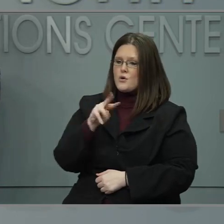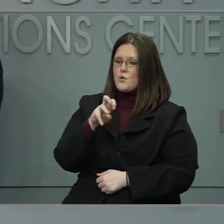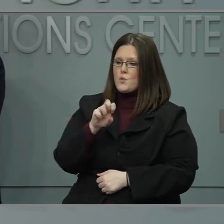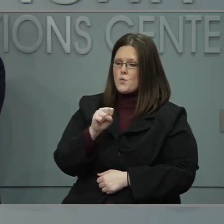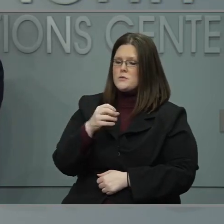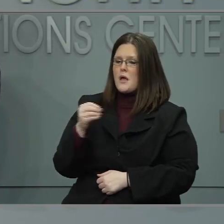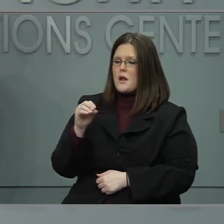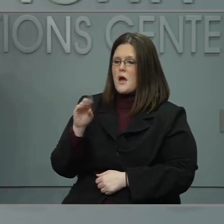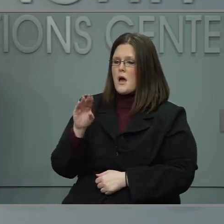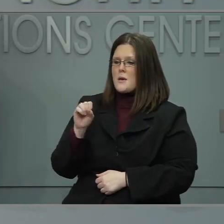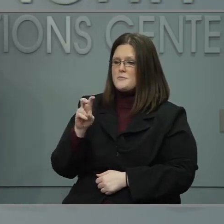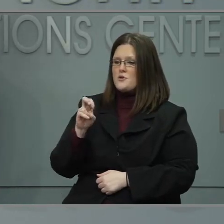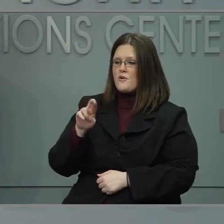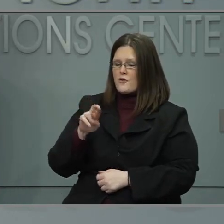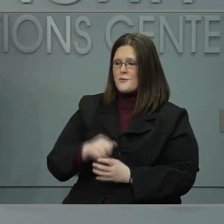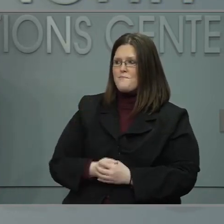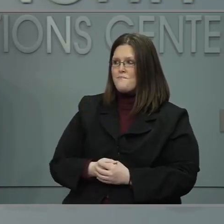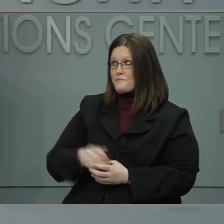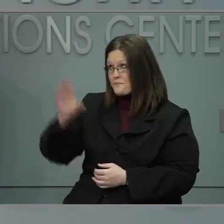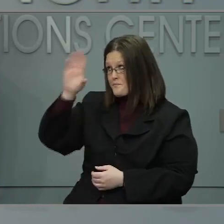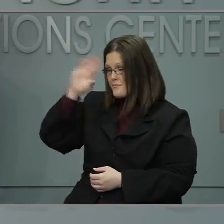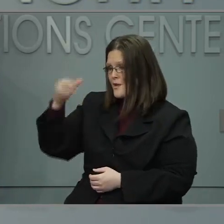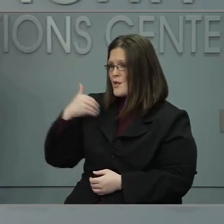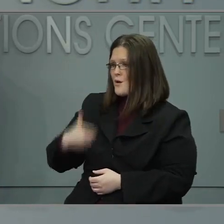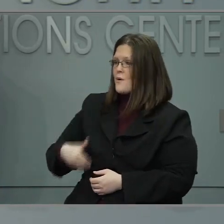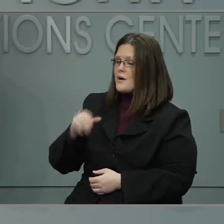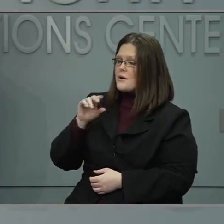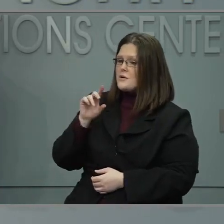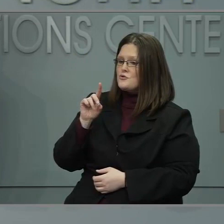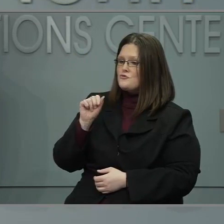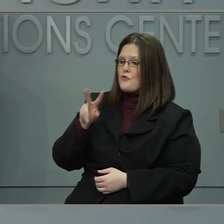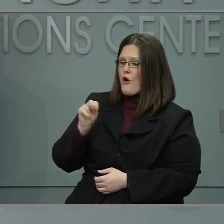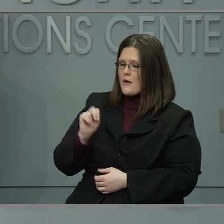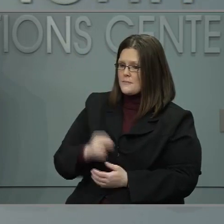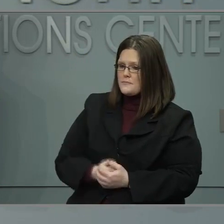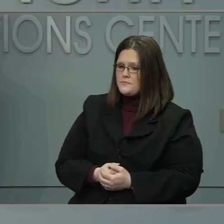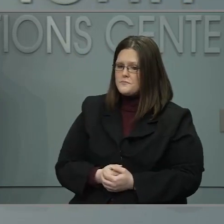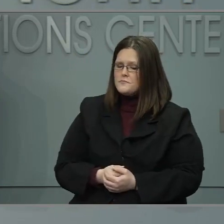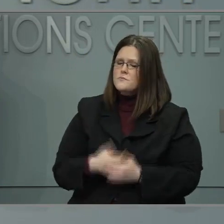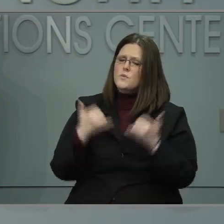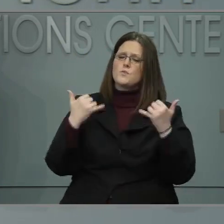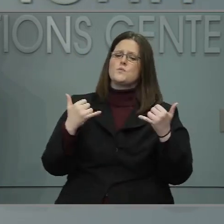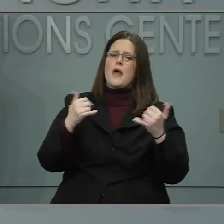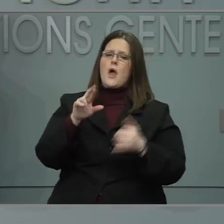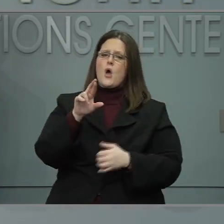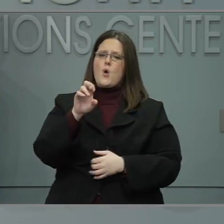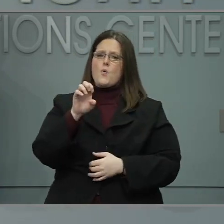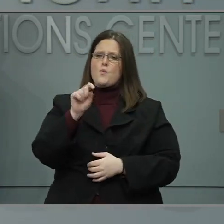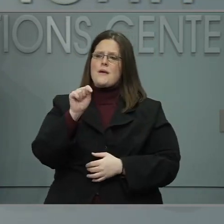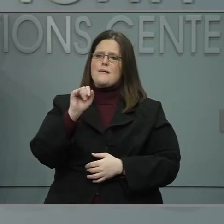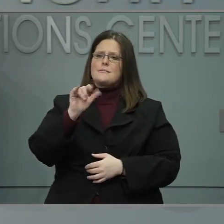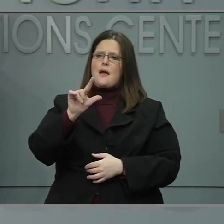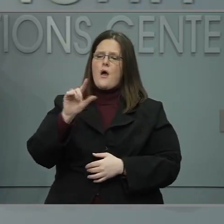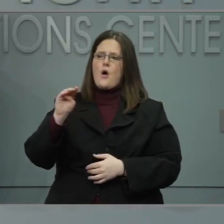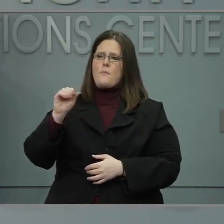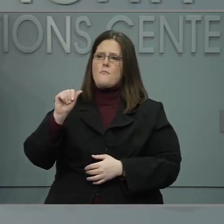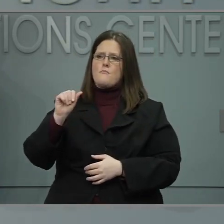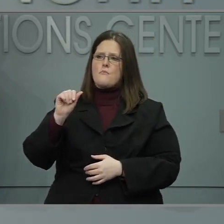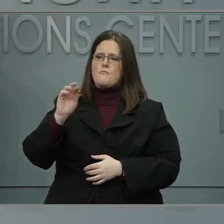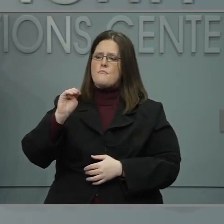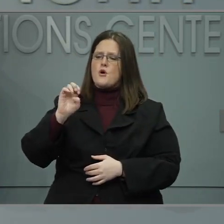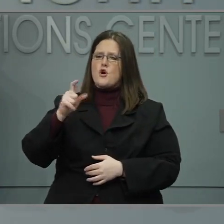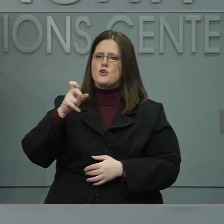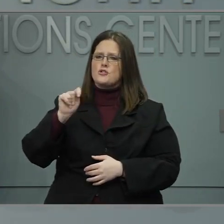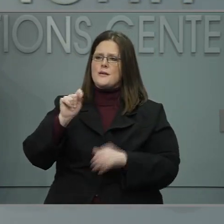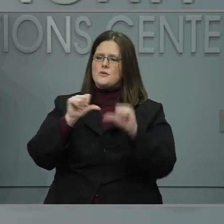Hi, Dawn Vaughn with the News and Observer. Today, the Retail Merchants Association told the House Health Committee that members